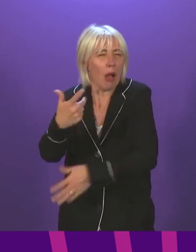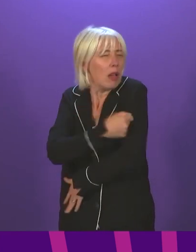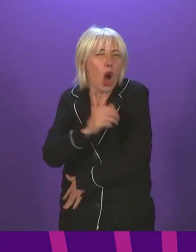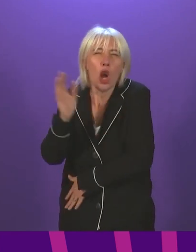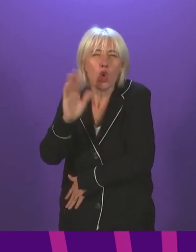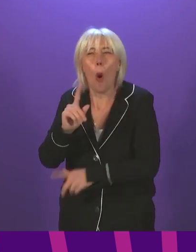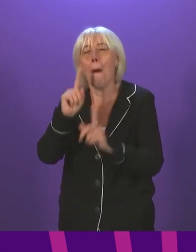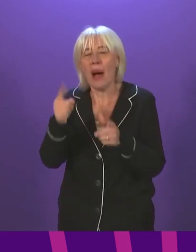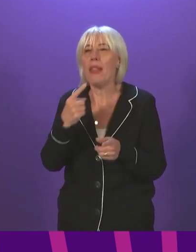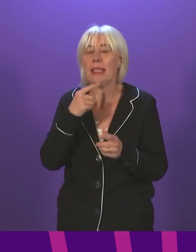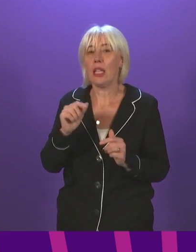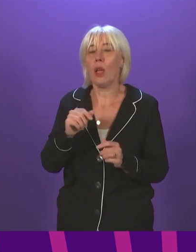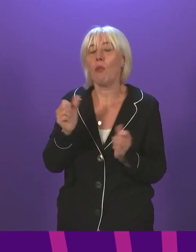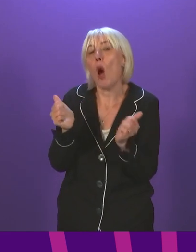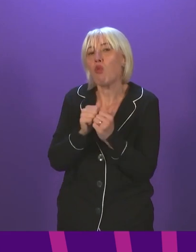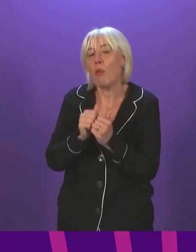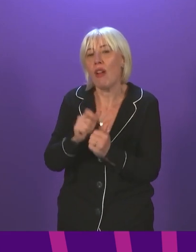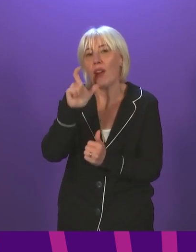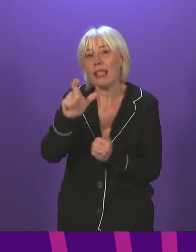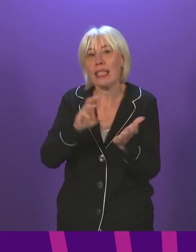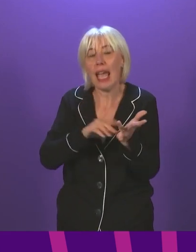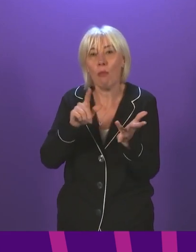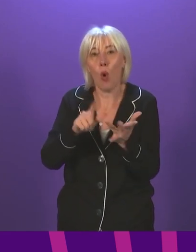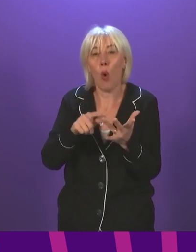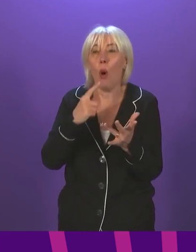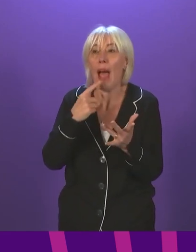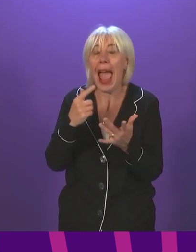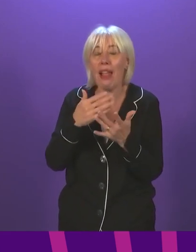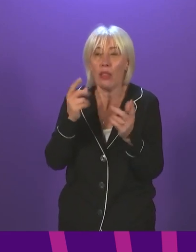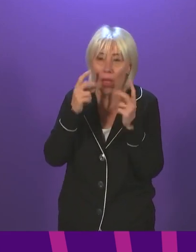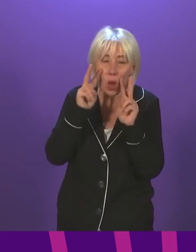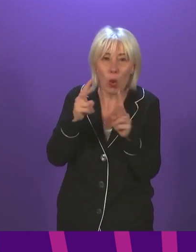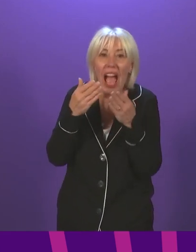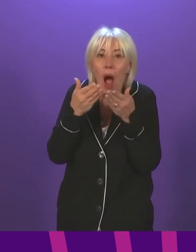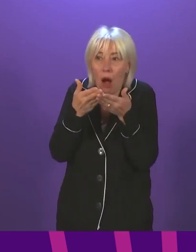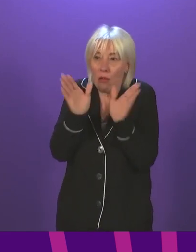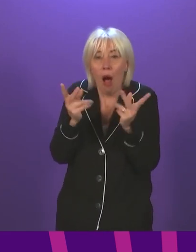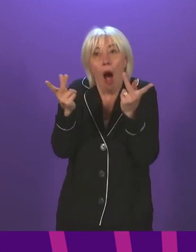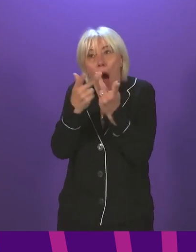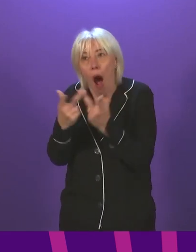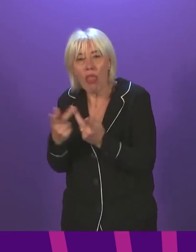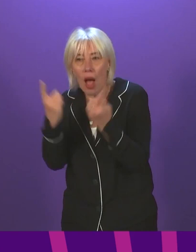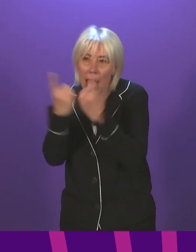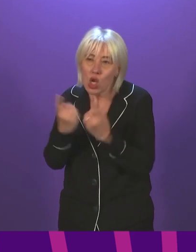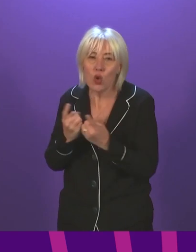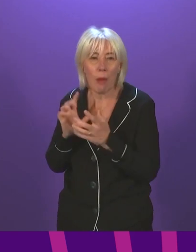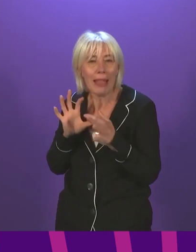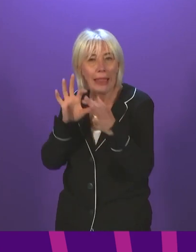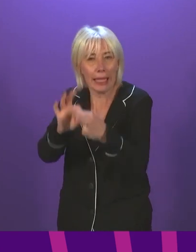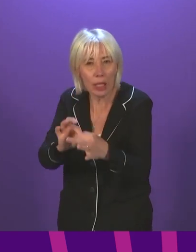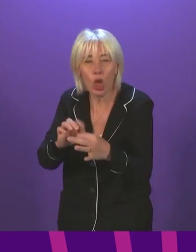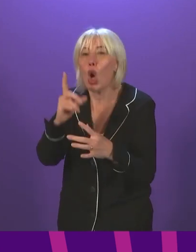that it would be appropriate for chief medical officers to consider whether any wider issues might tip the balance in the other direction.